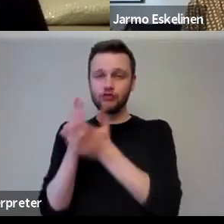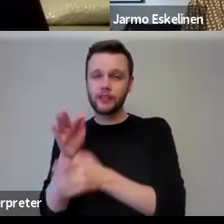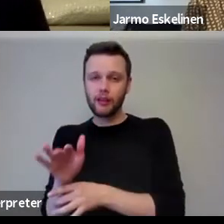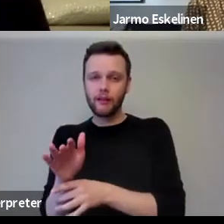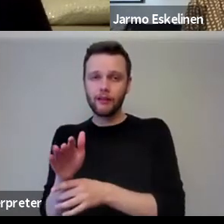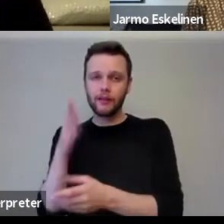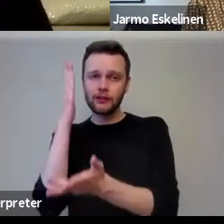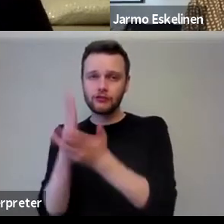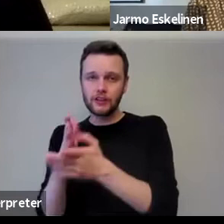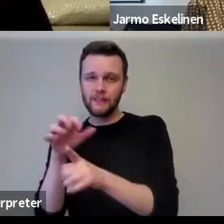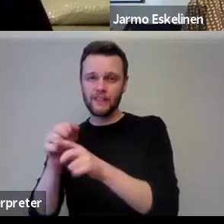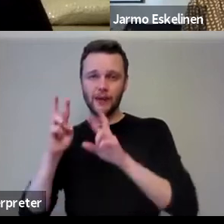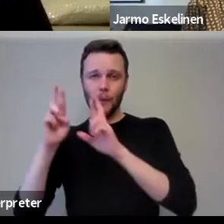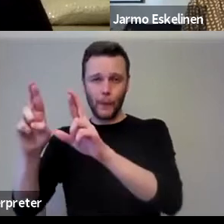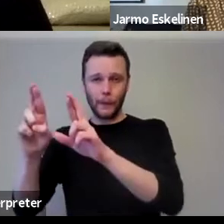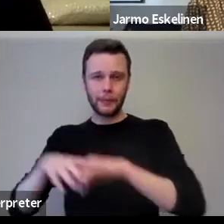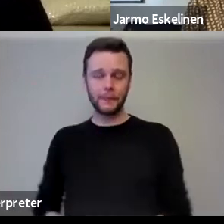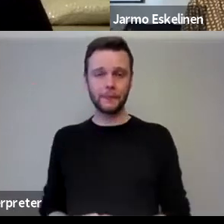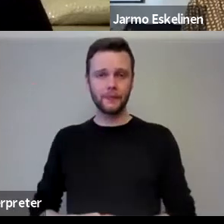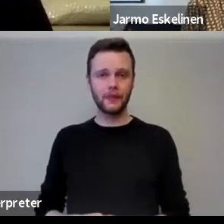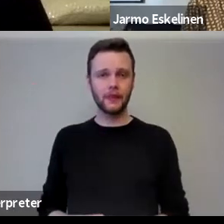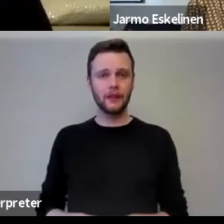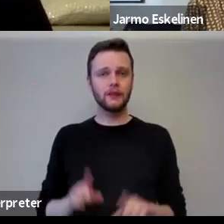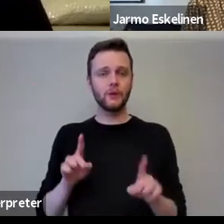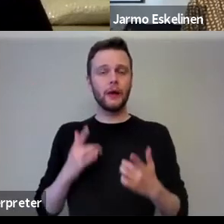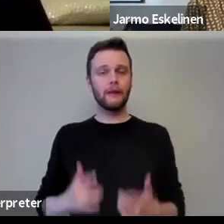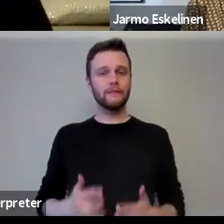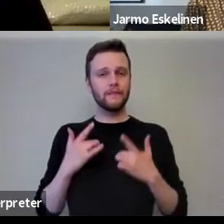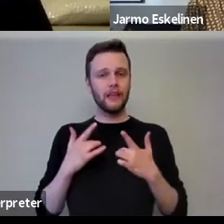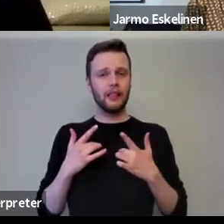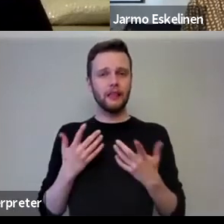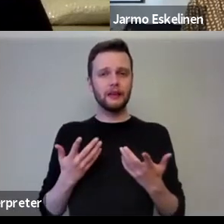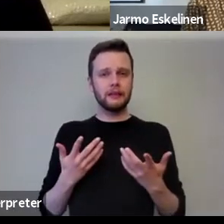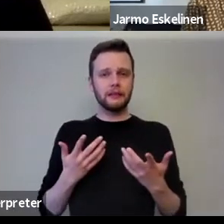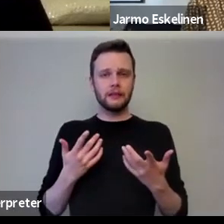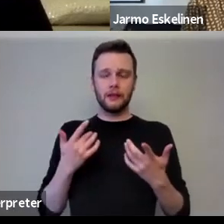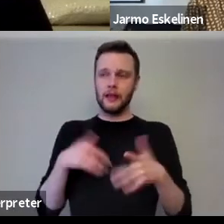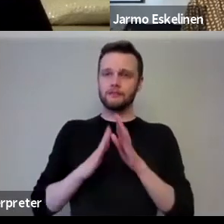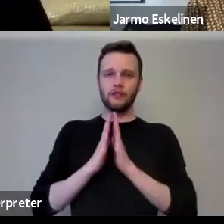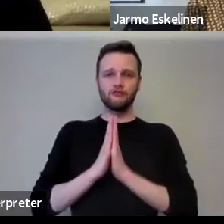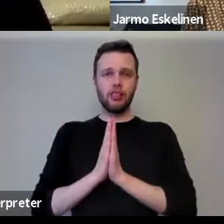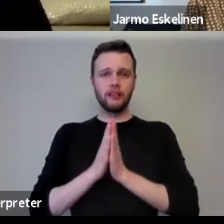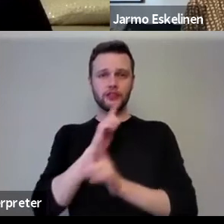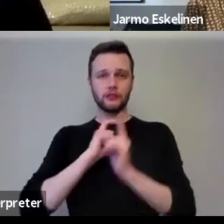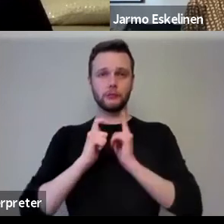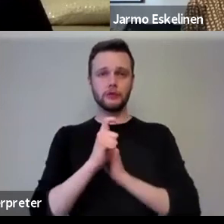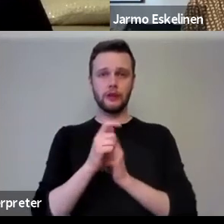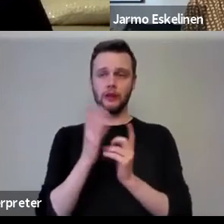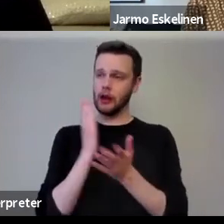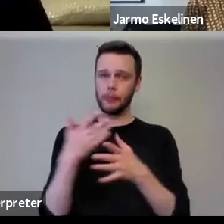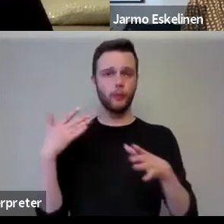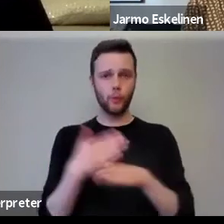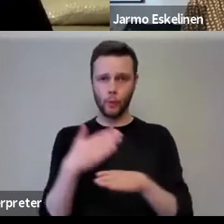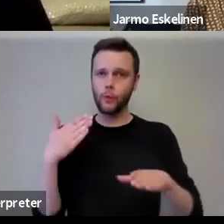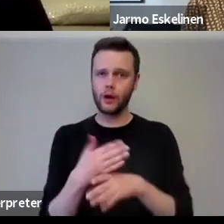trust, you find hope. Uh, so I feel at least within the religious communities, they are working, um, they're